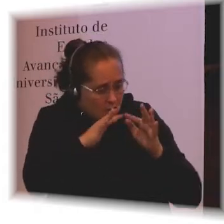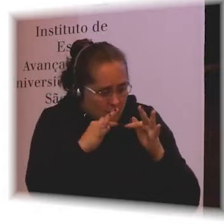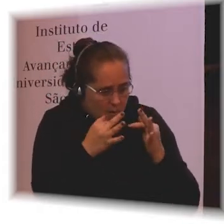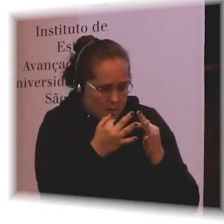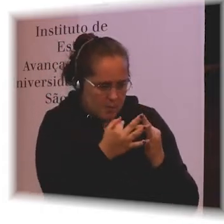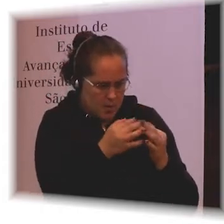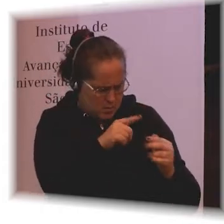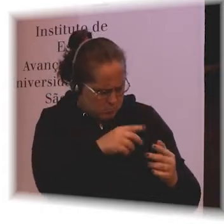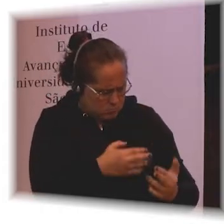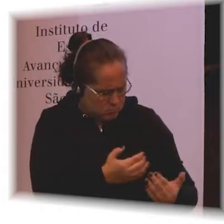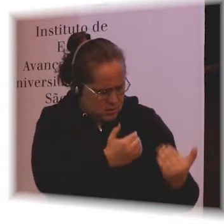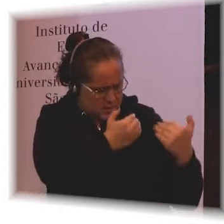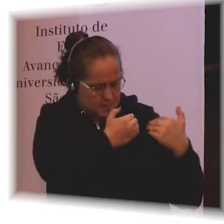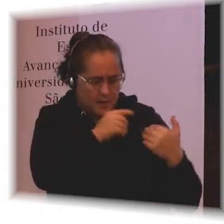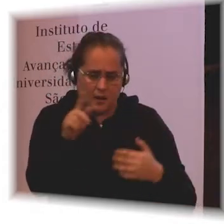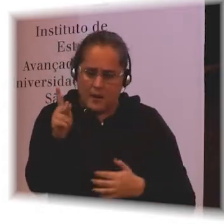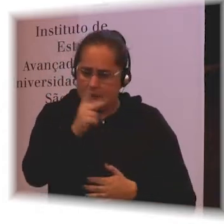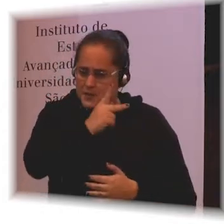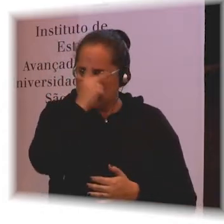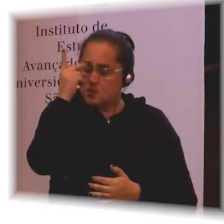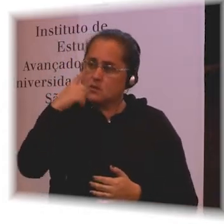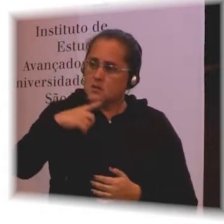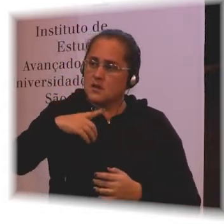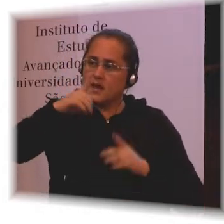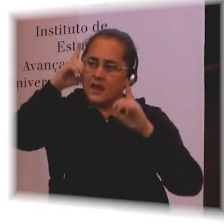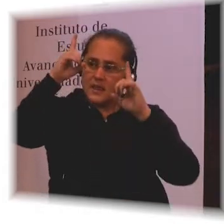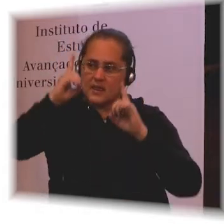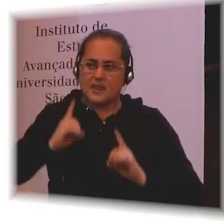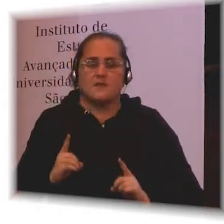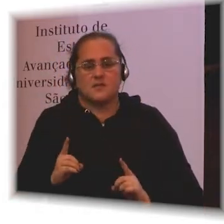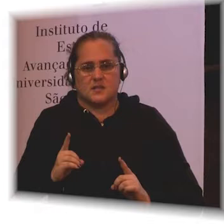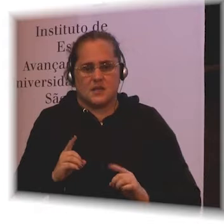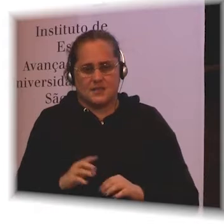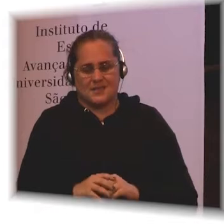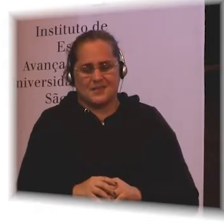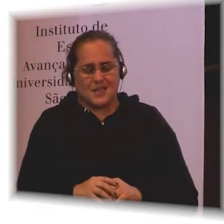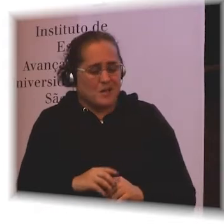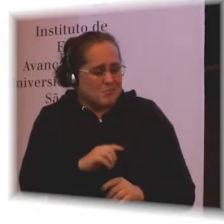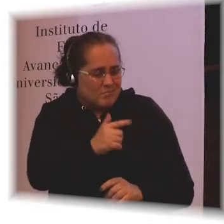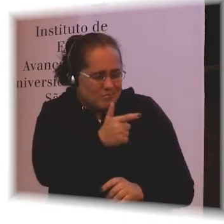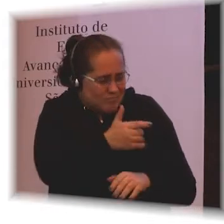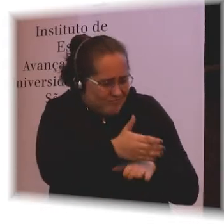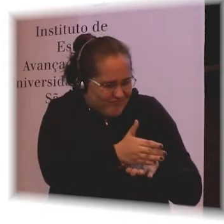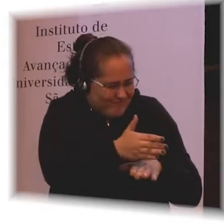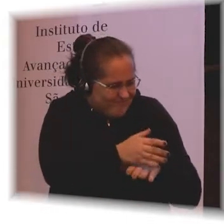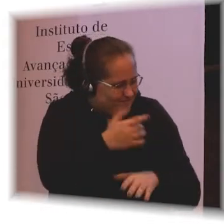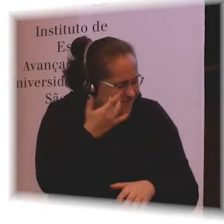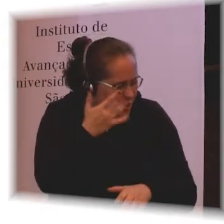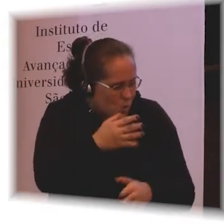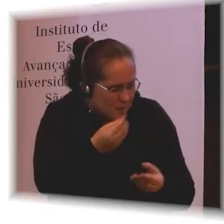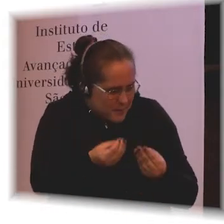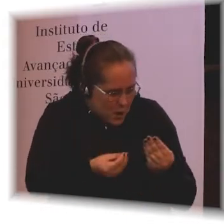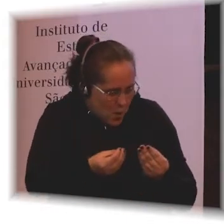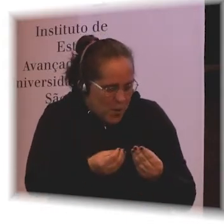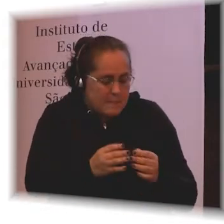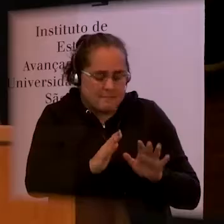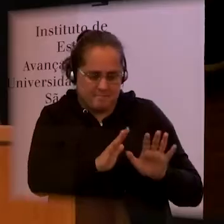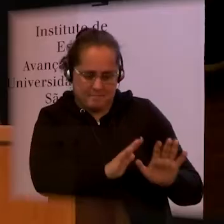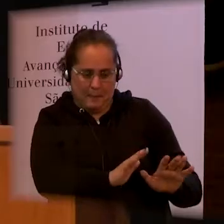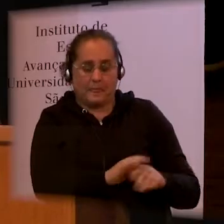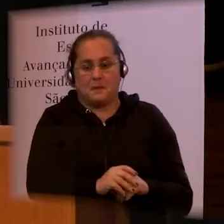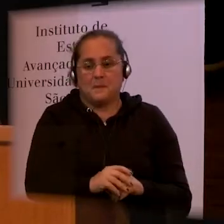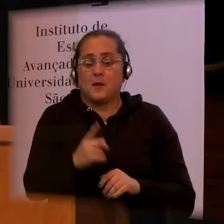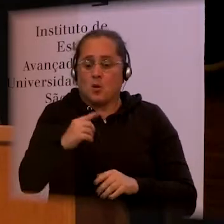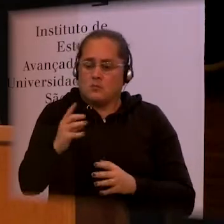but they often haven't been given much training in that. And when we were given this grant to look at the